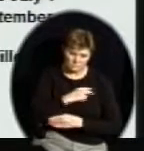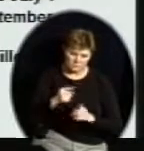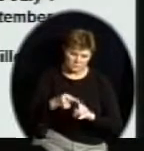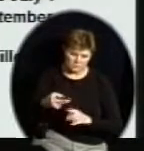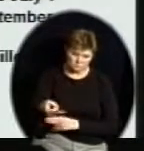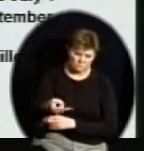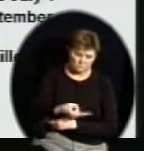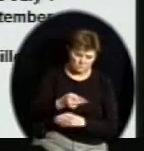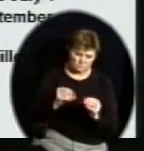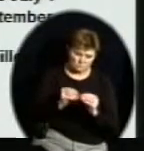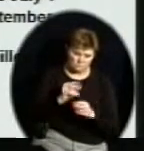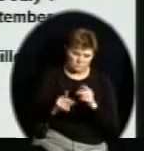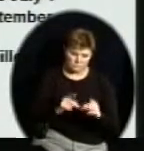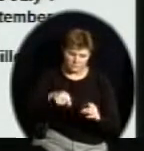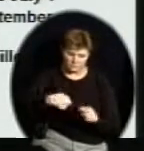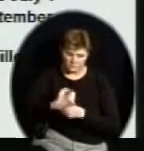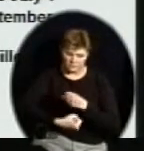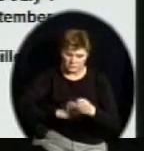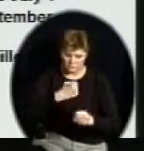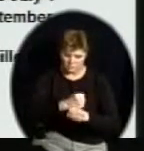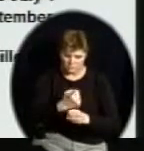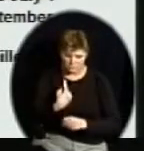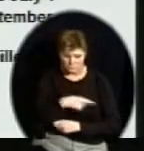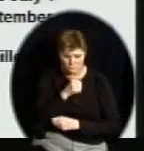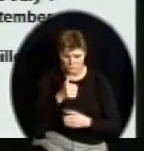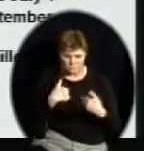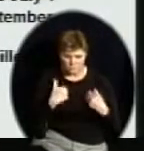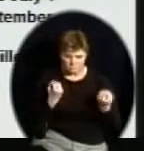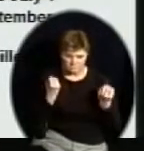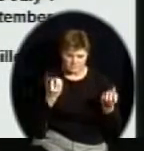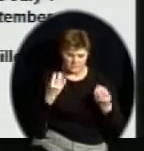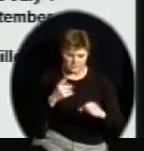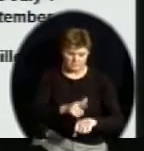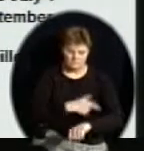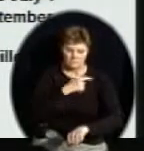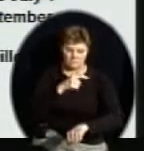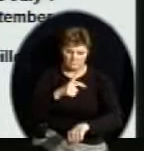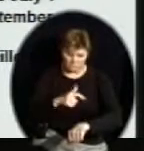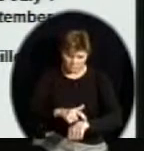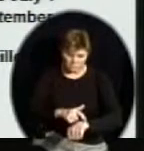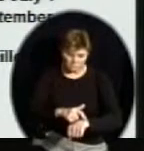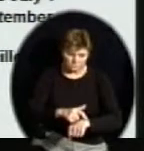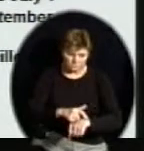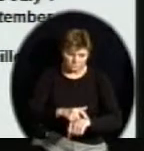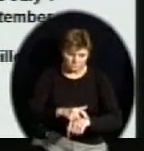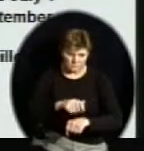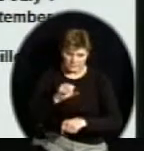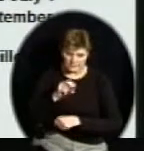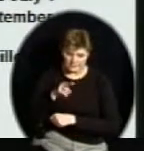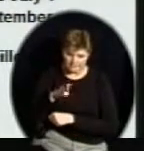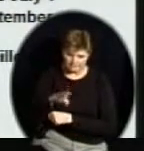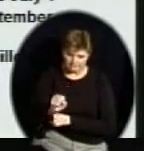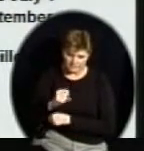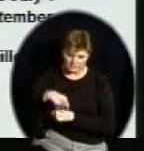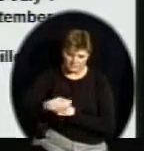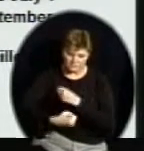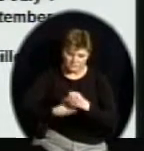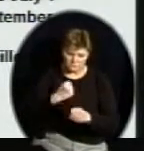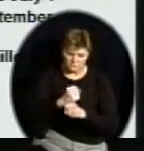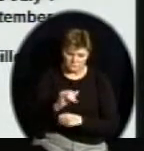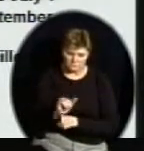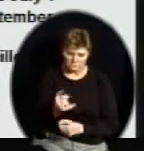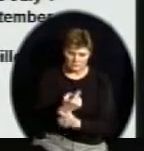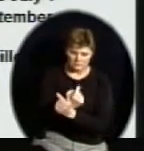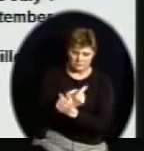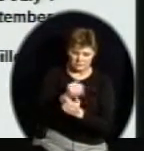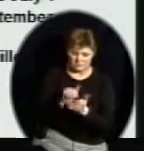last year. We don't have the number of long-term subs that we started with last year, and that's kudos to lots of people working together on that. We still have work